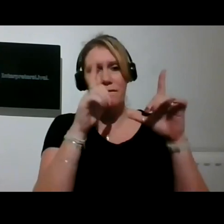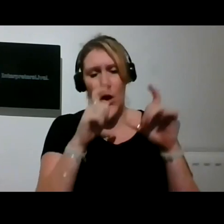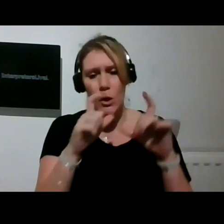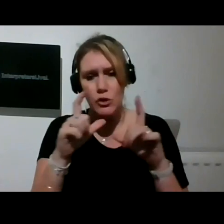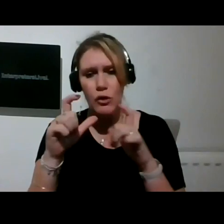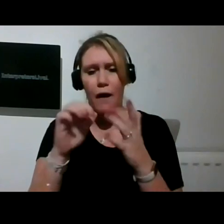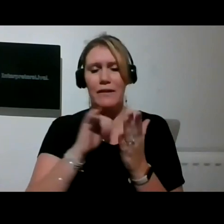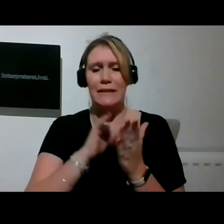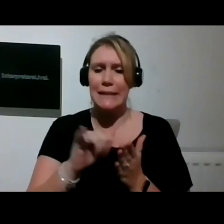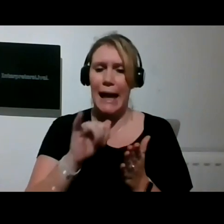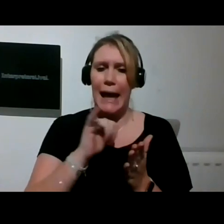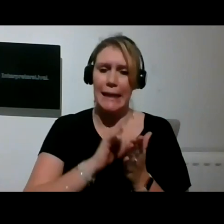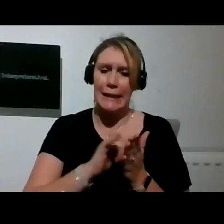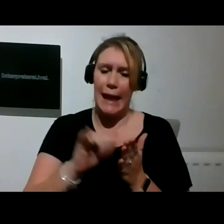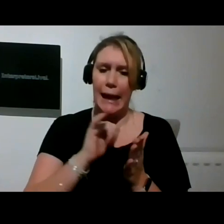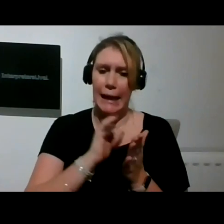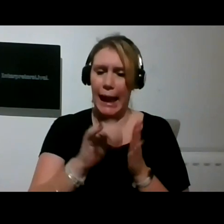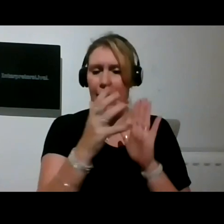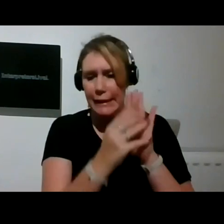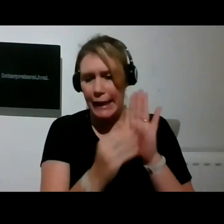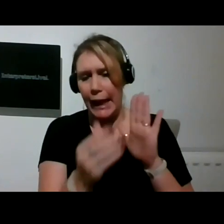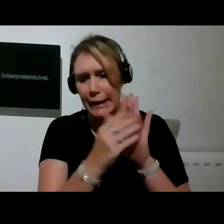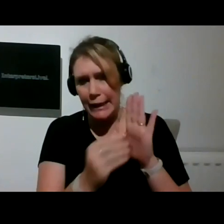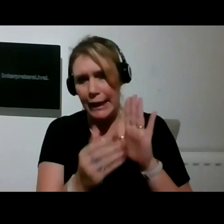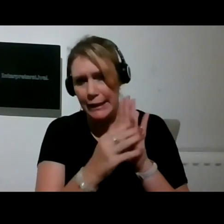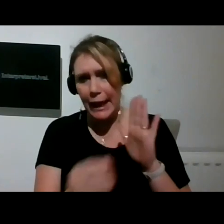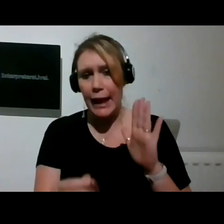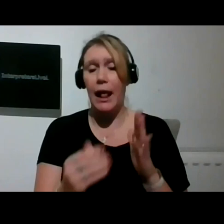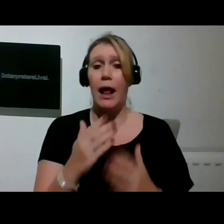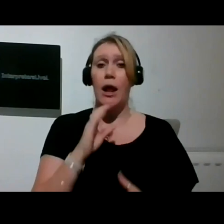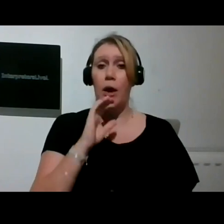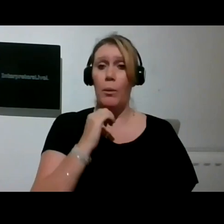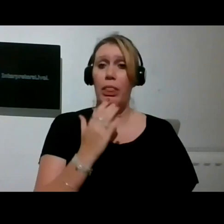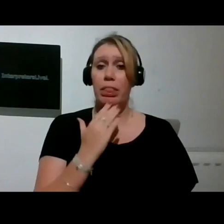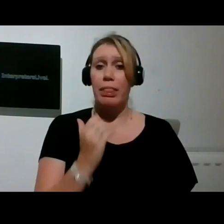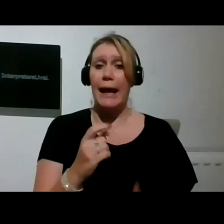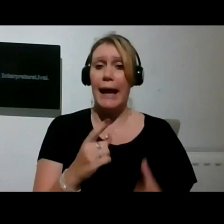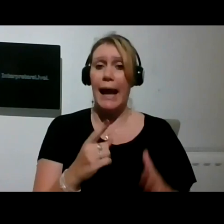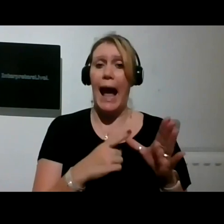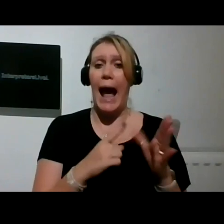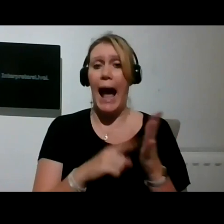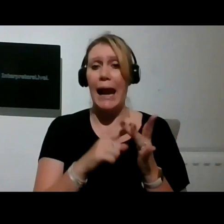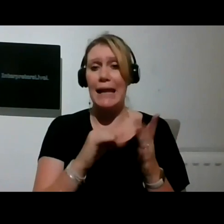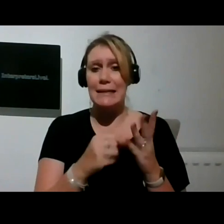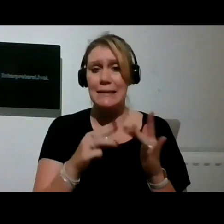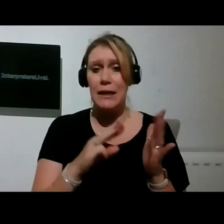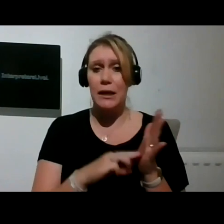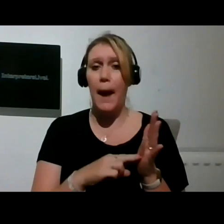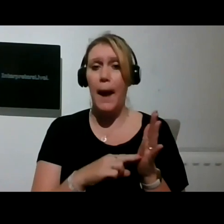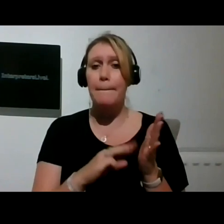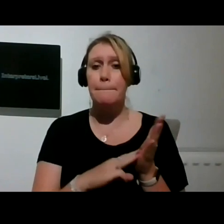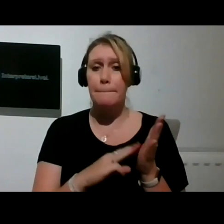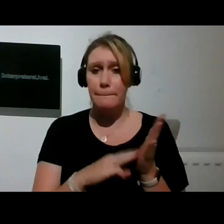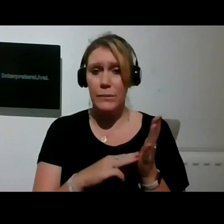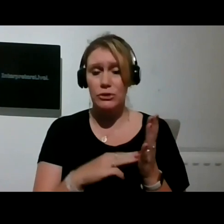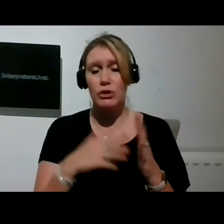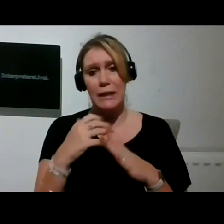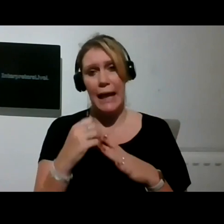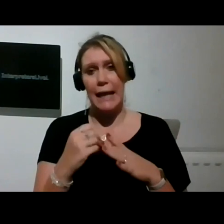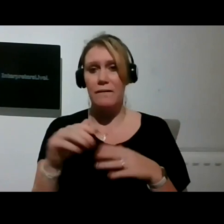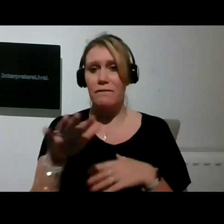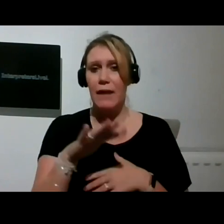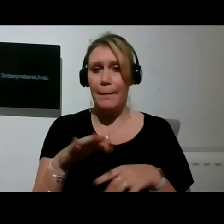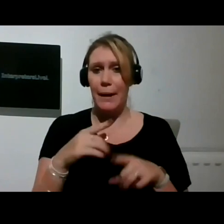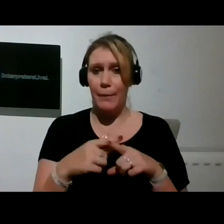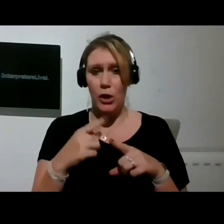I should also thank Alison Marchant, the artist who's our club's programme leader. Alison has a family emergency so